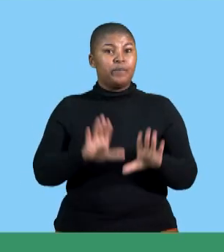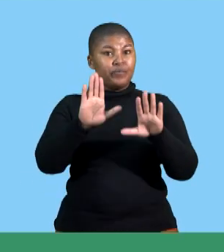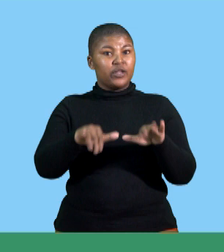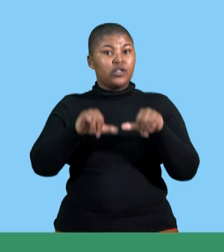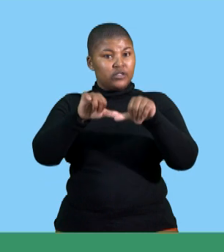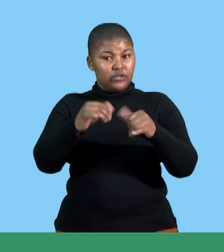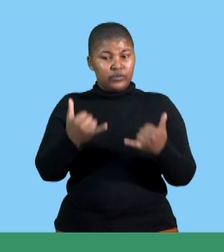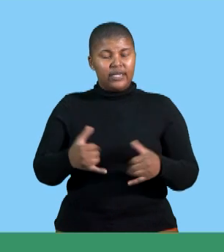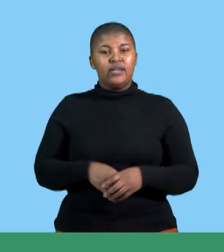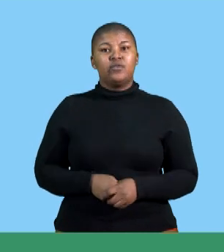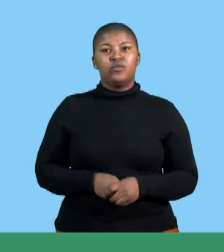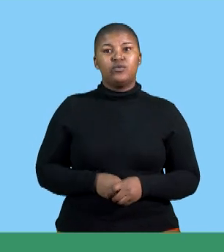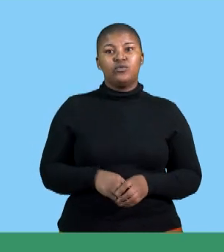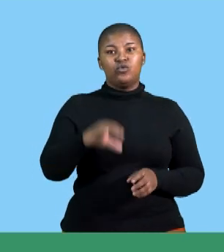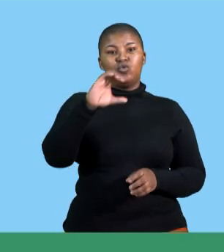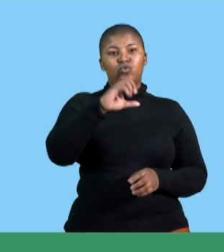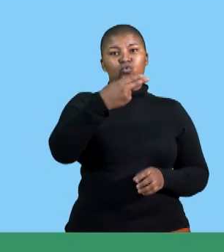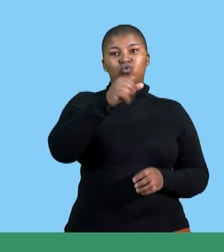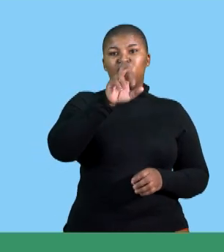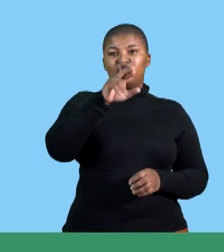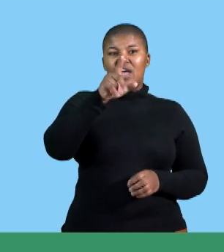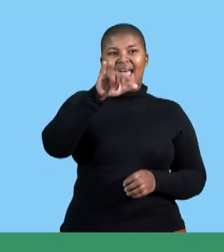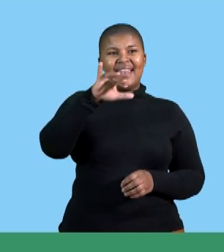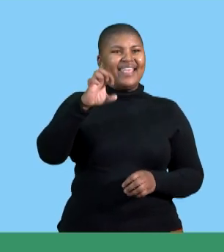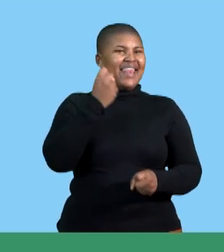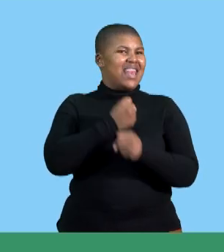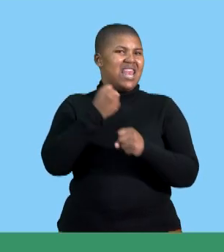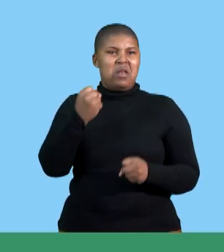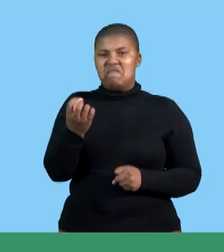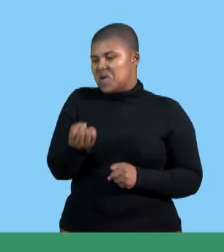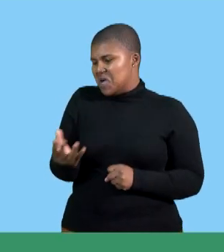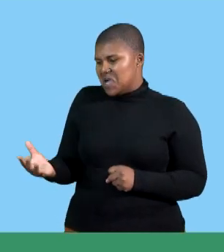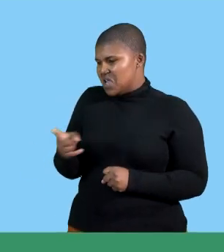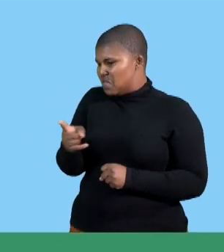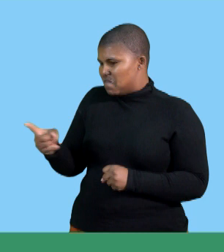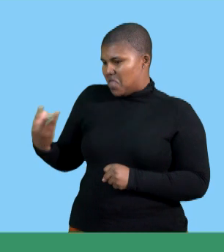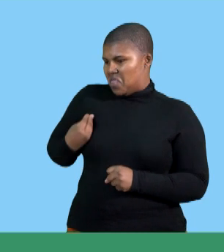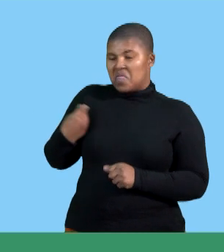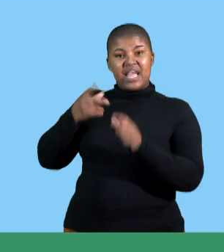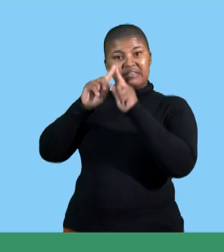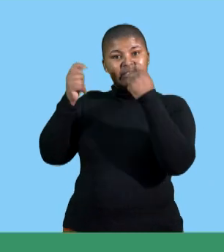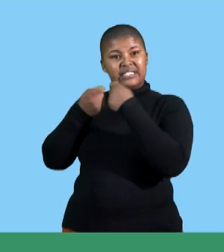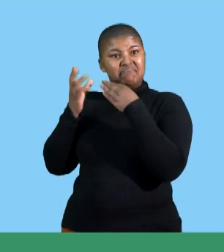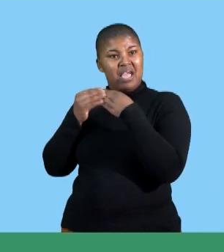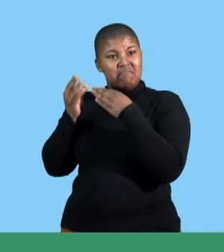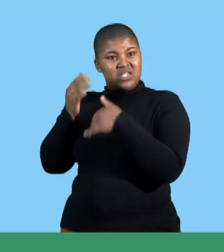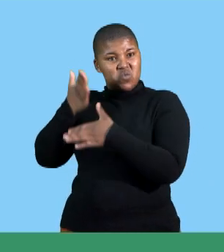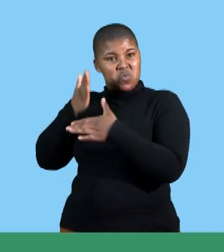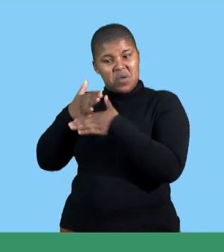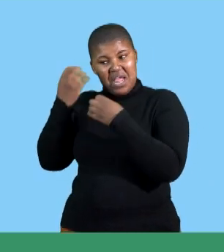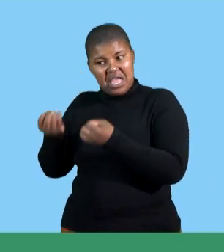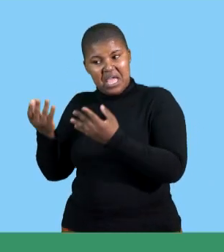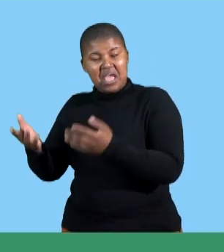the supervisors never delegates tasks to younger team members because he believes that younger people do not have enough experience